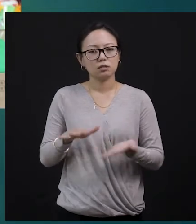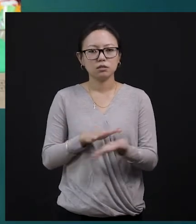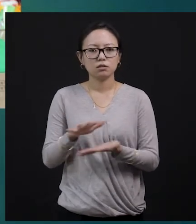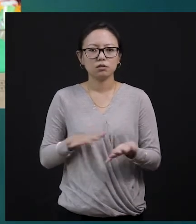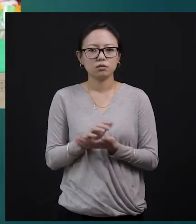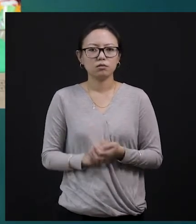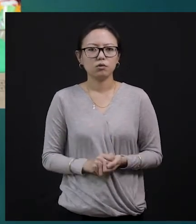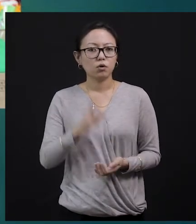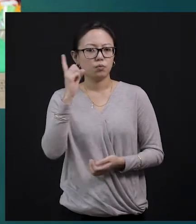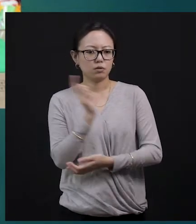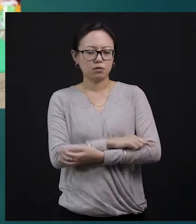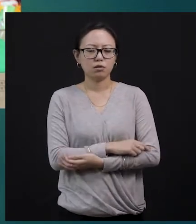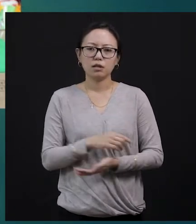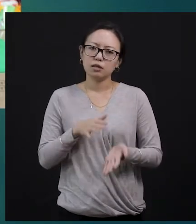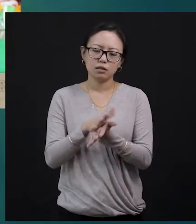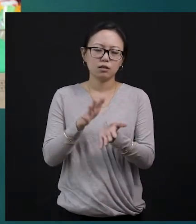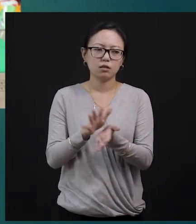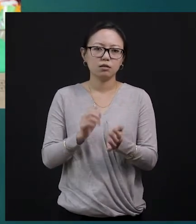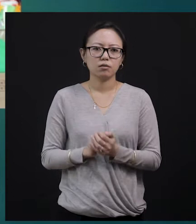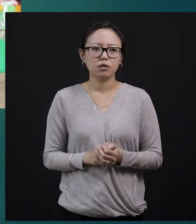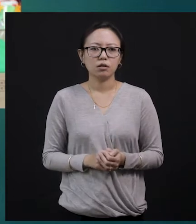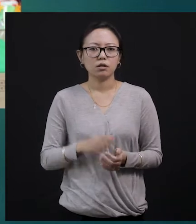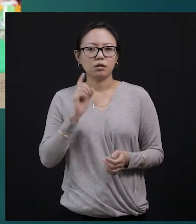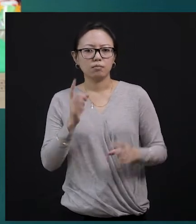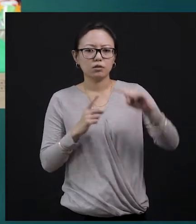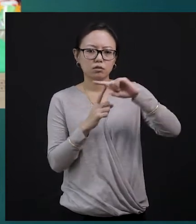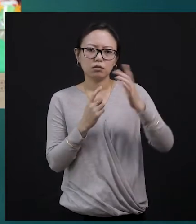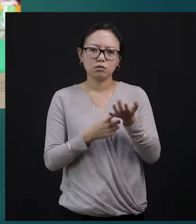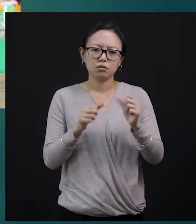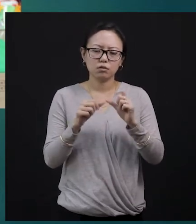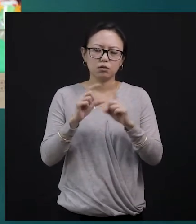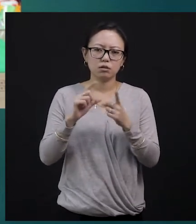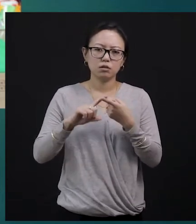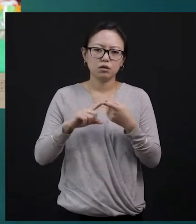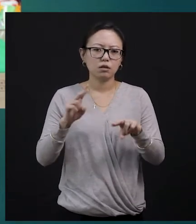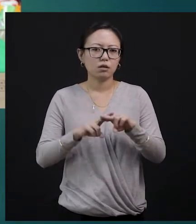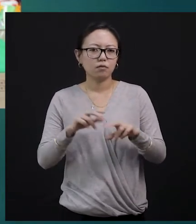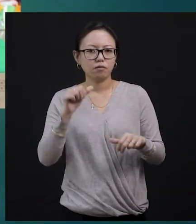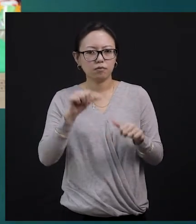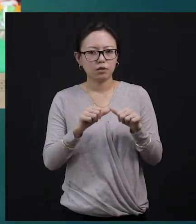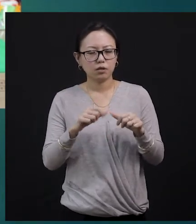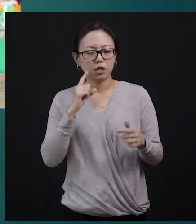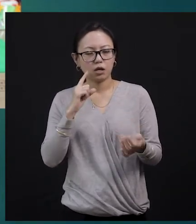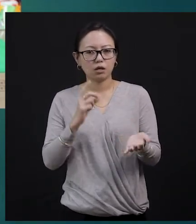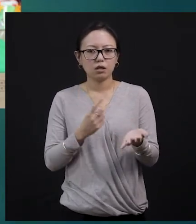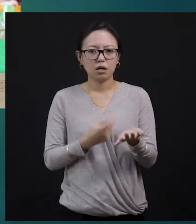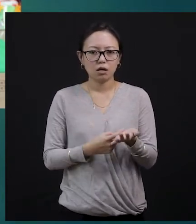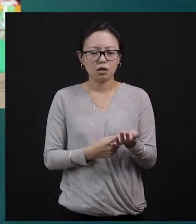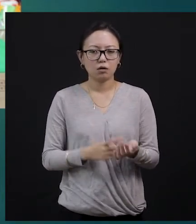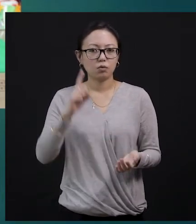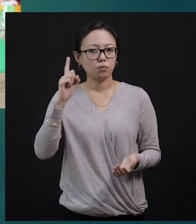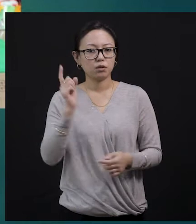is just for a day, but the dread fear will go on for some days. That is what we always experience. Christmas falls on